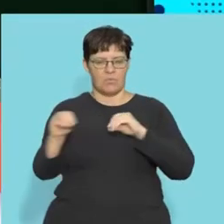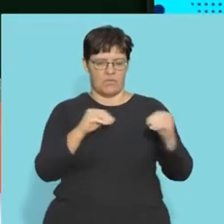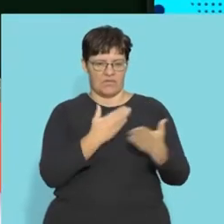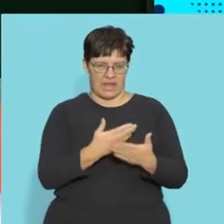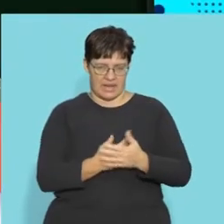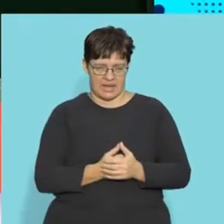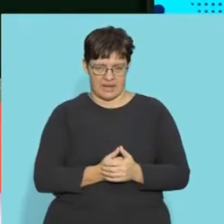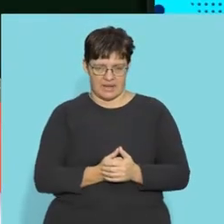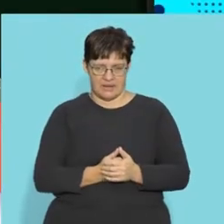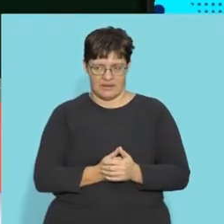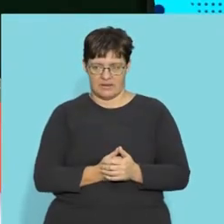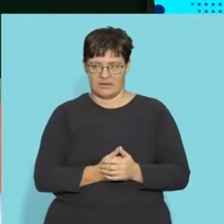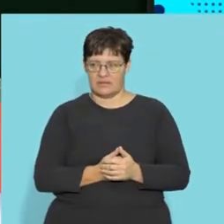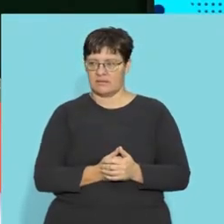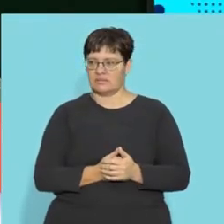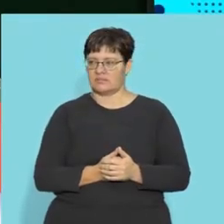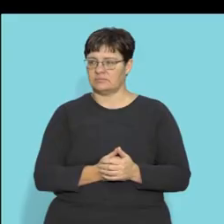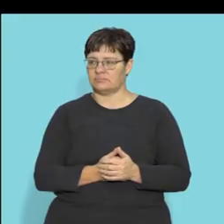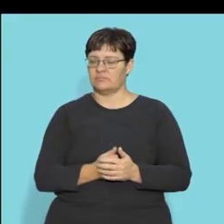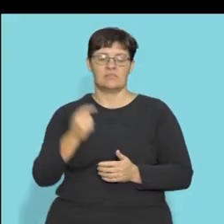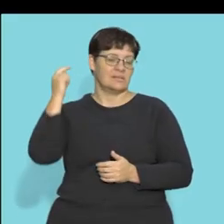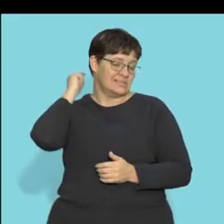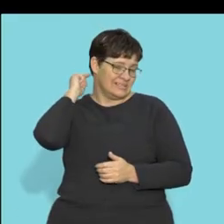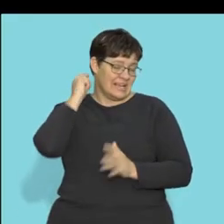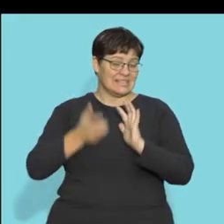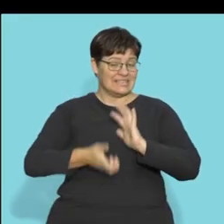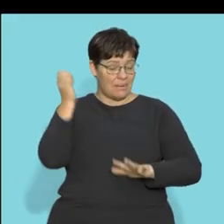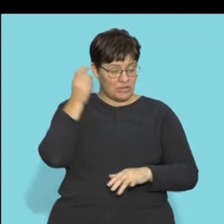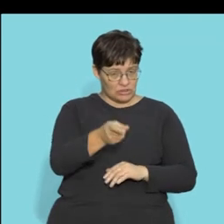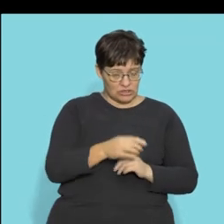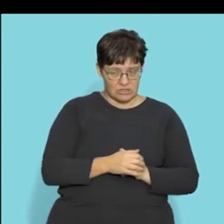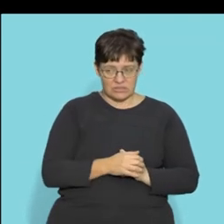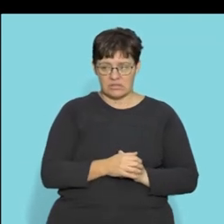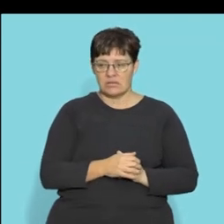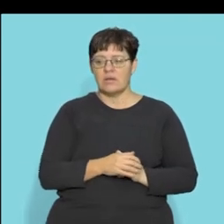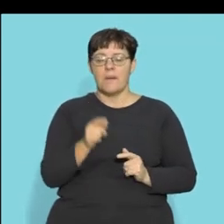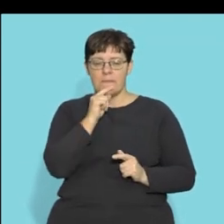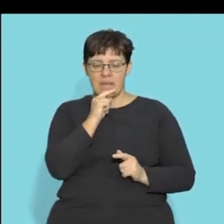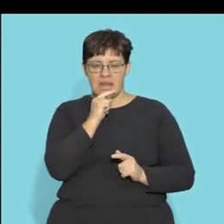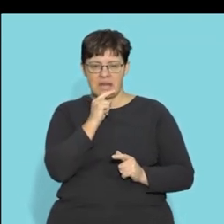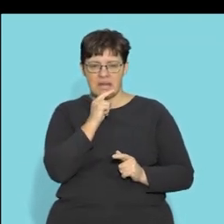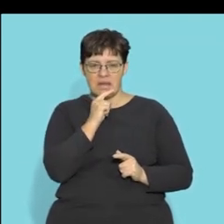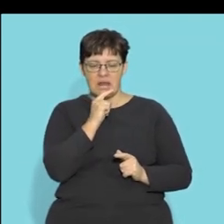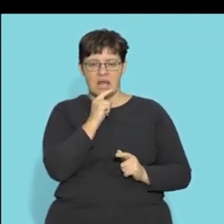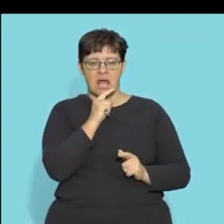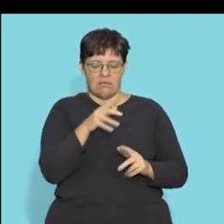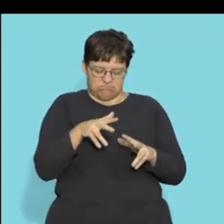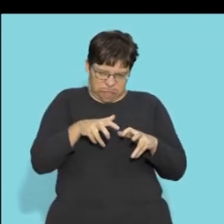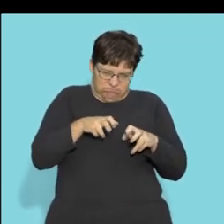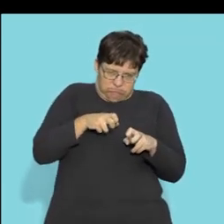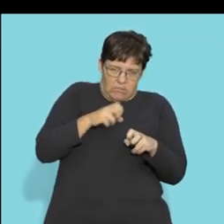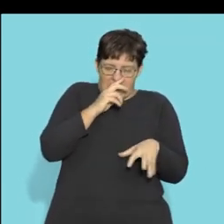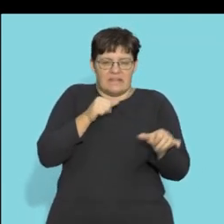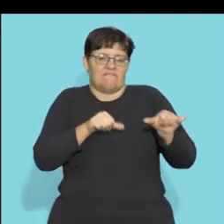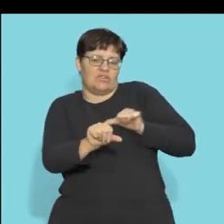move people that are damaged or their cerebellum is damaged their muscles become very taut